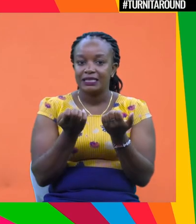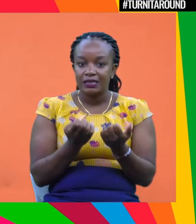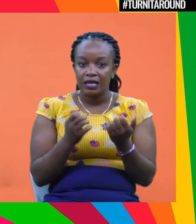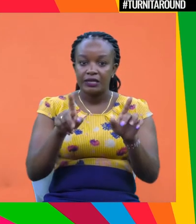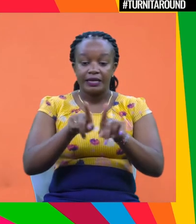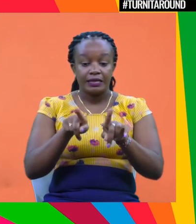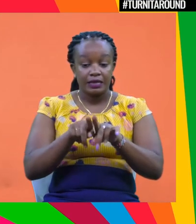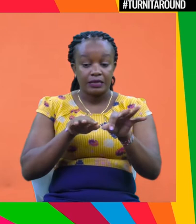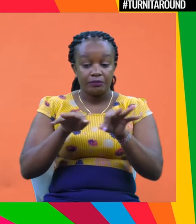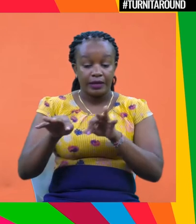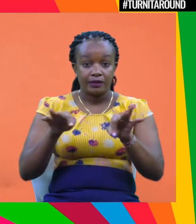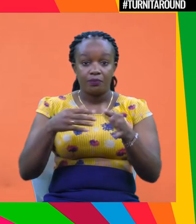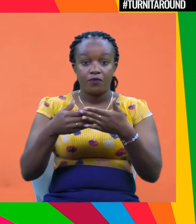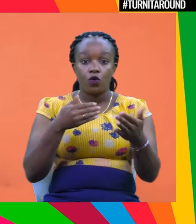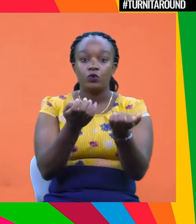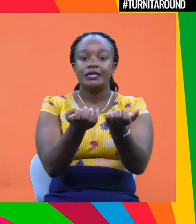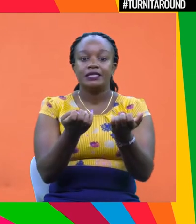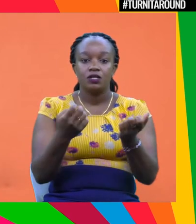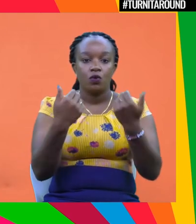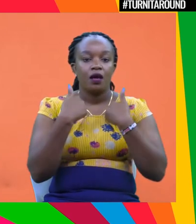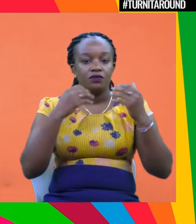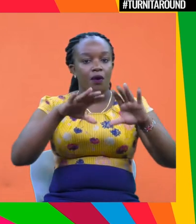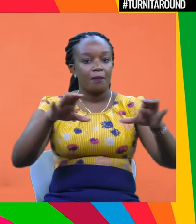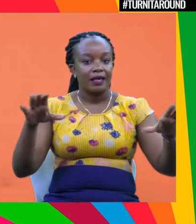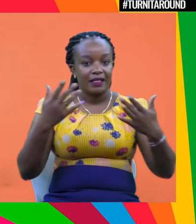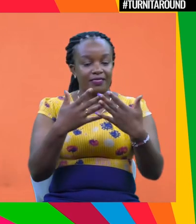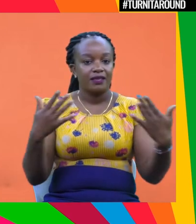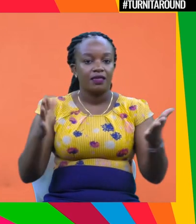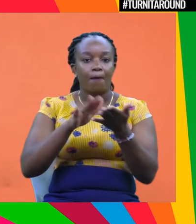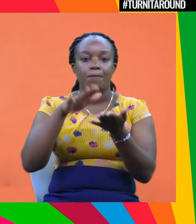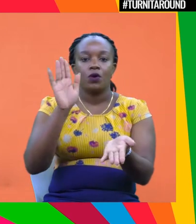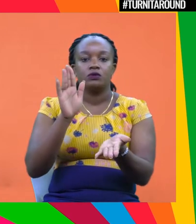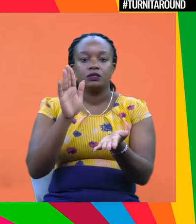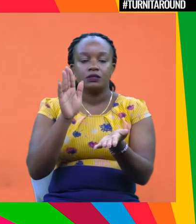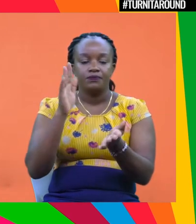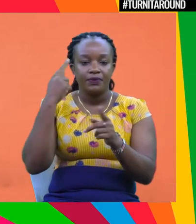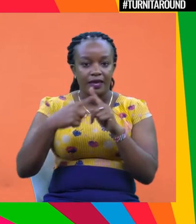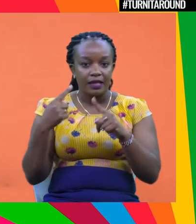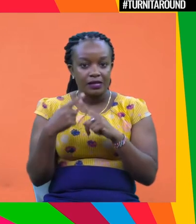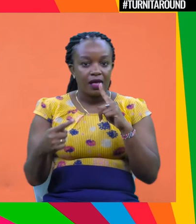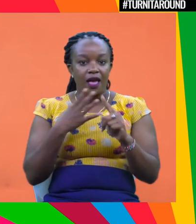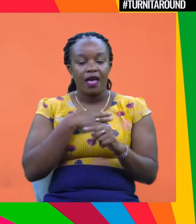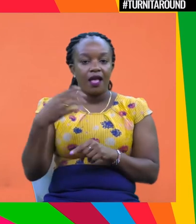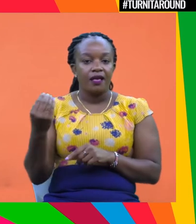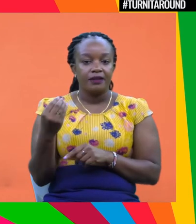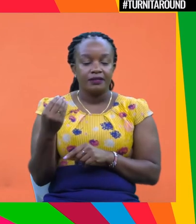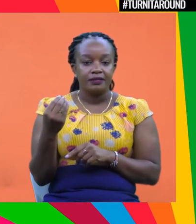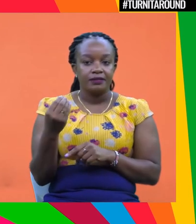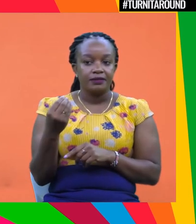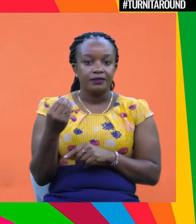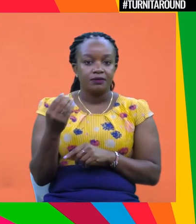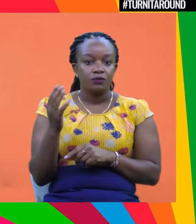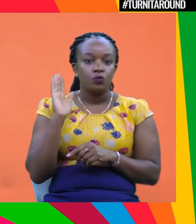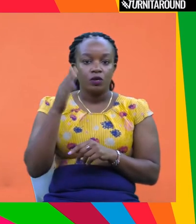also, as I mentioned in the beginning, the need to have the market pick the most innovative ideas and fund the right